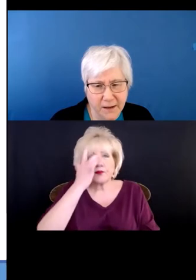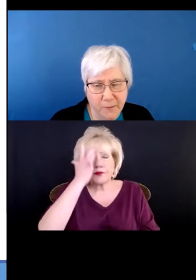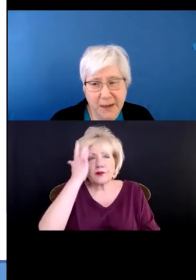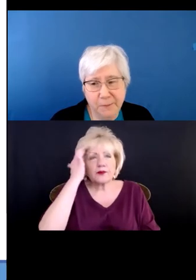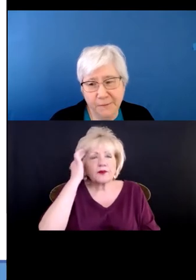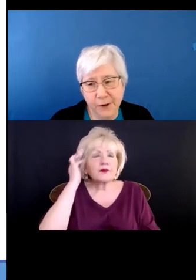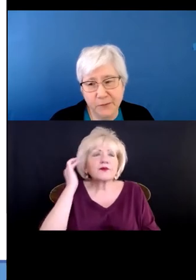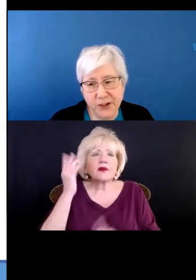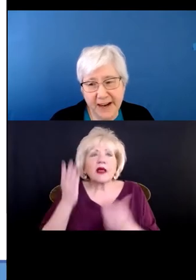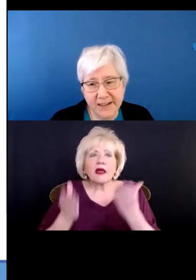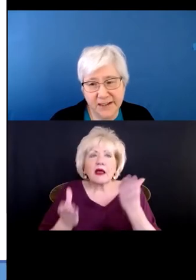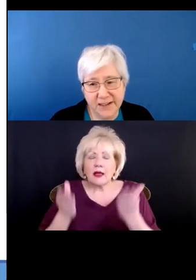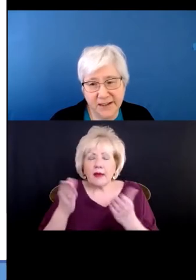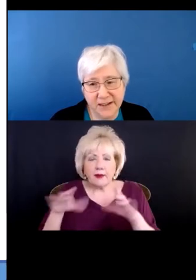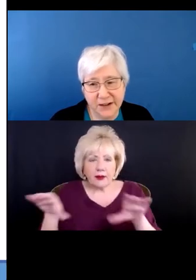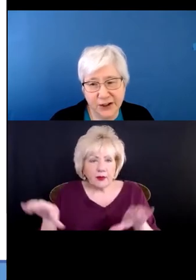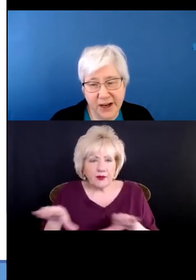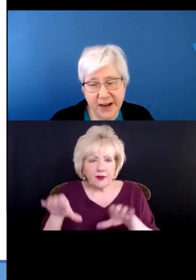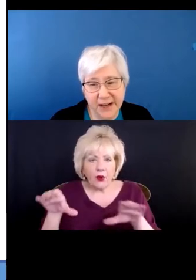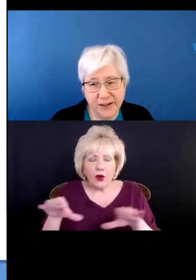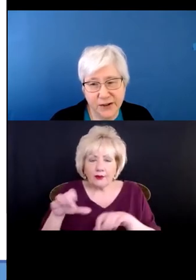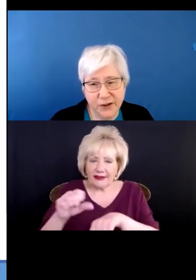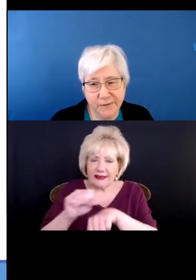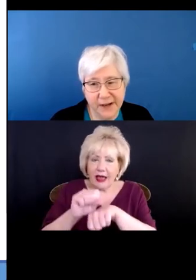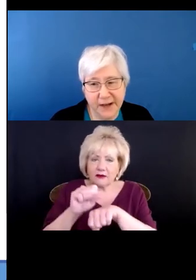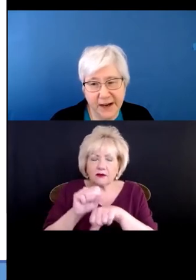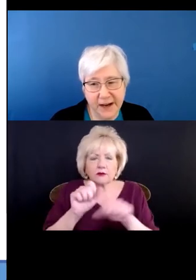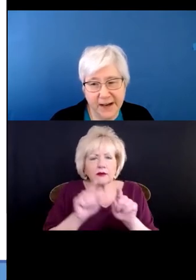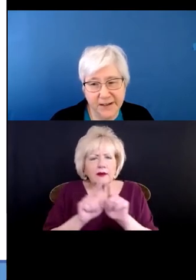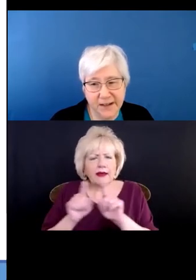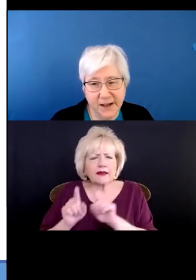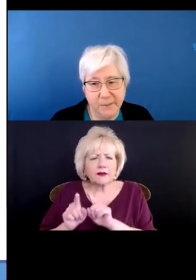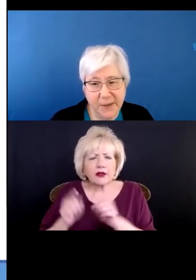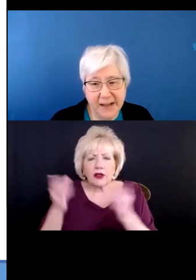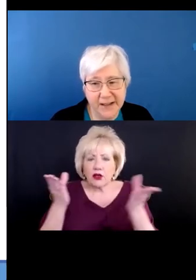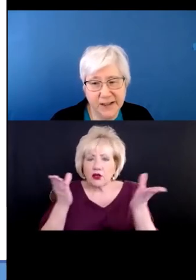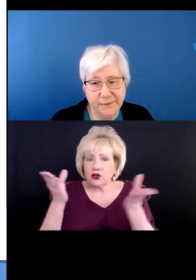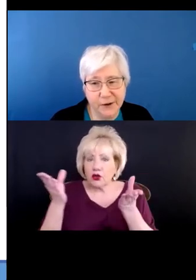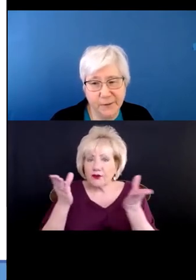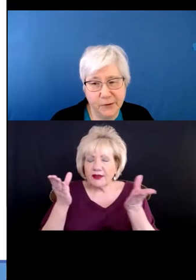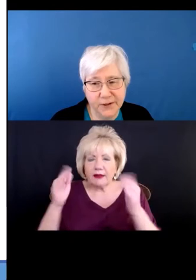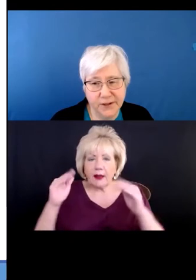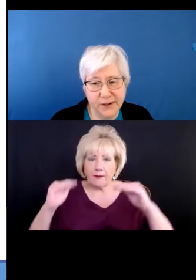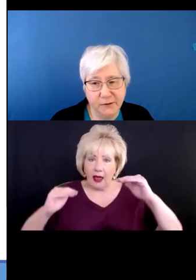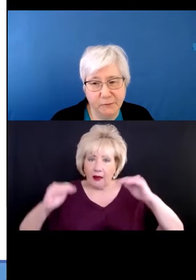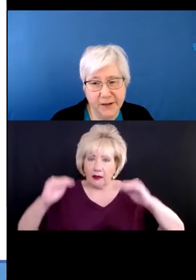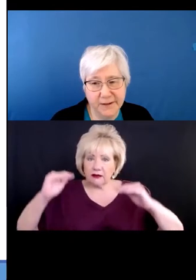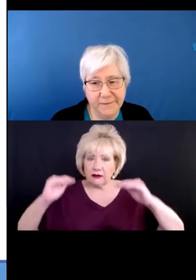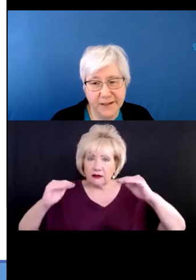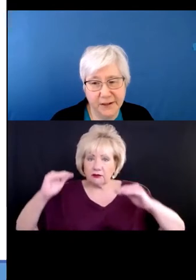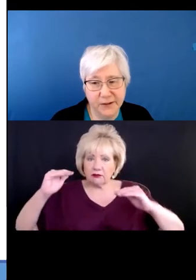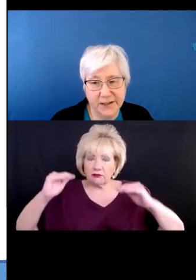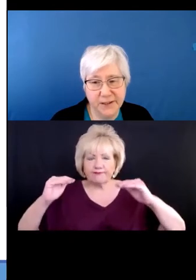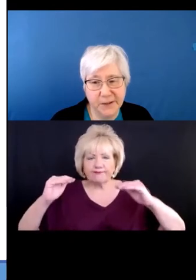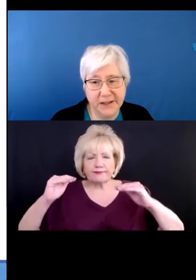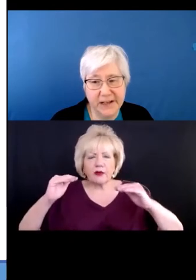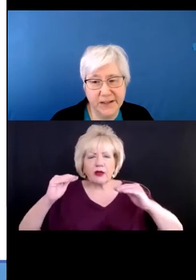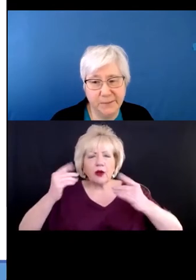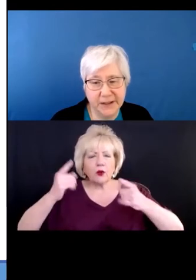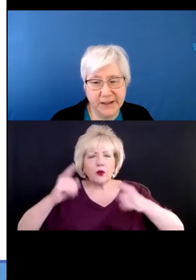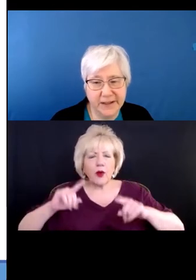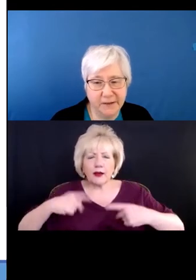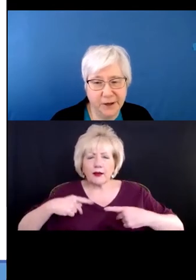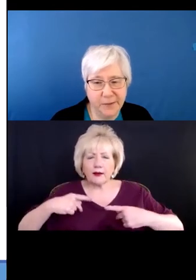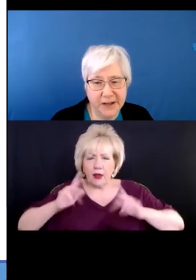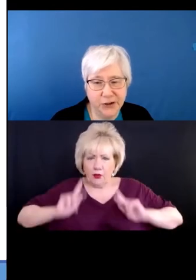may perform tasks such as serving as a balance for a person with a physical disability.